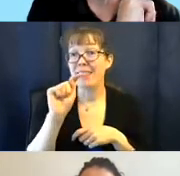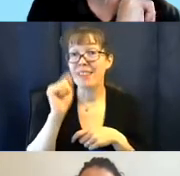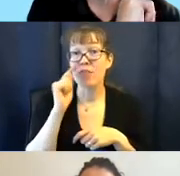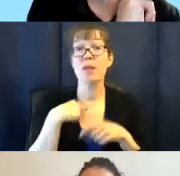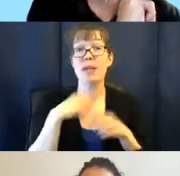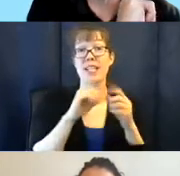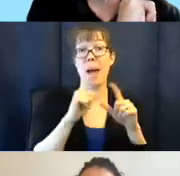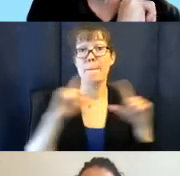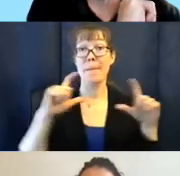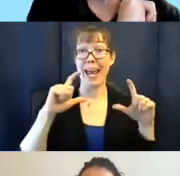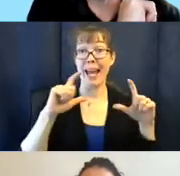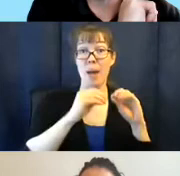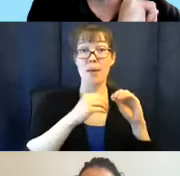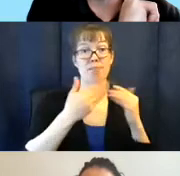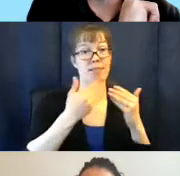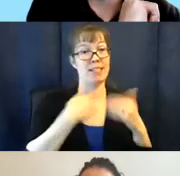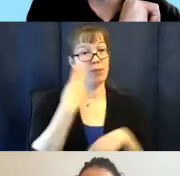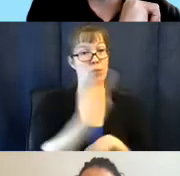see. Alexa.